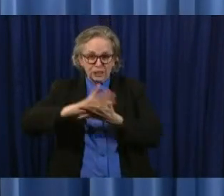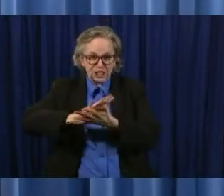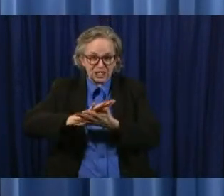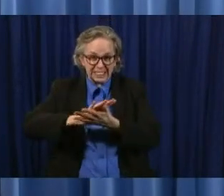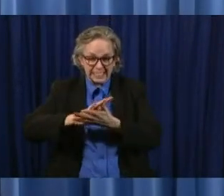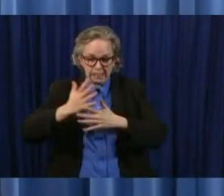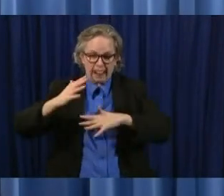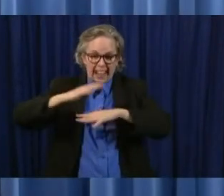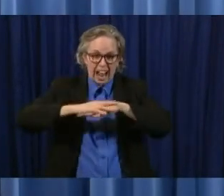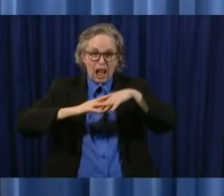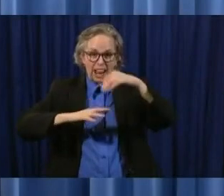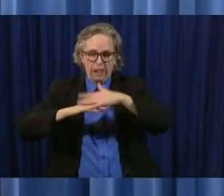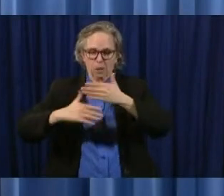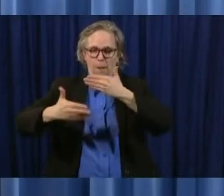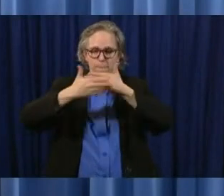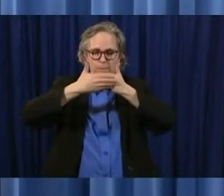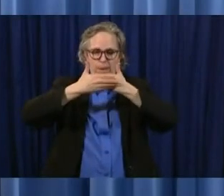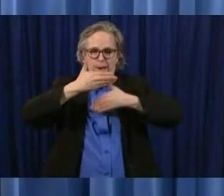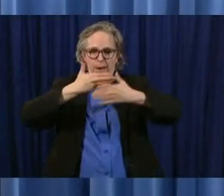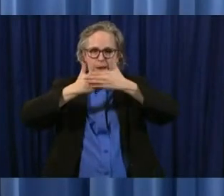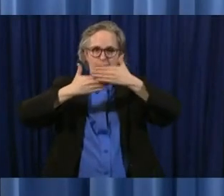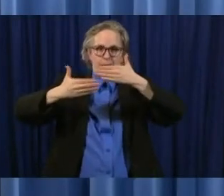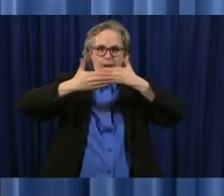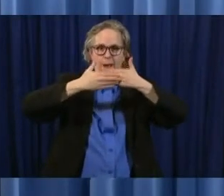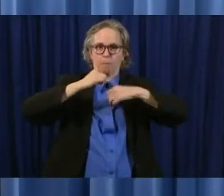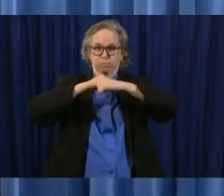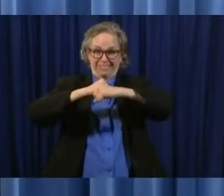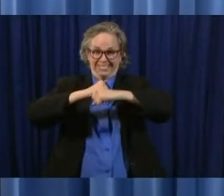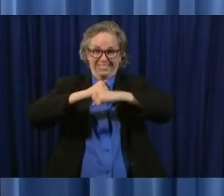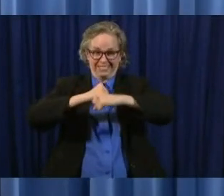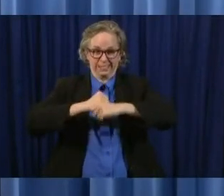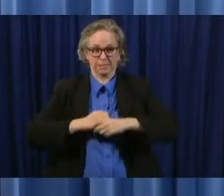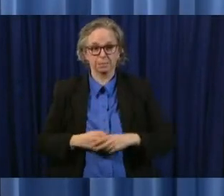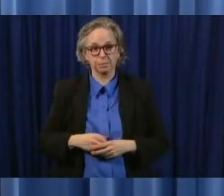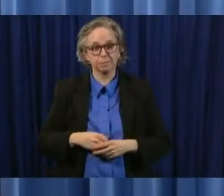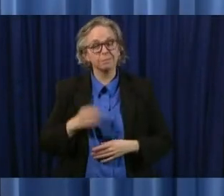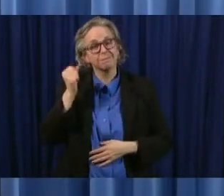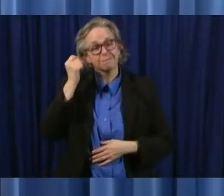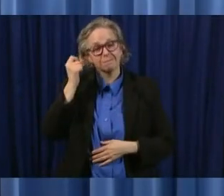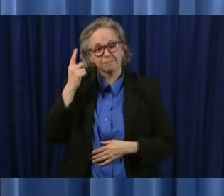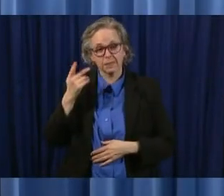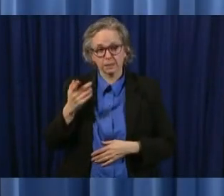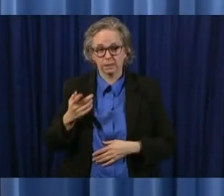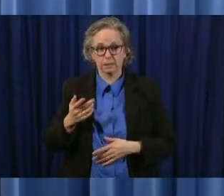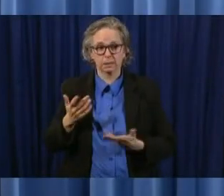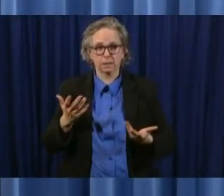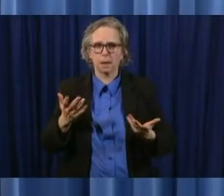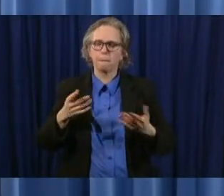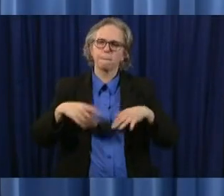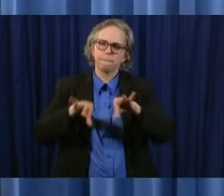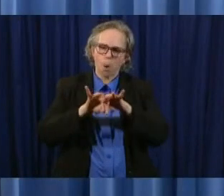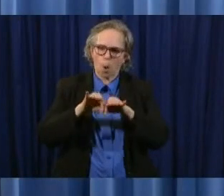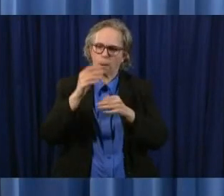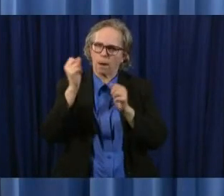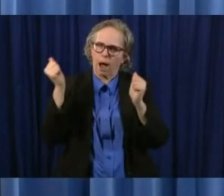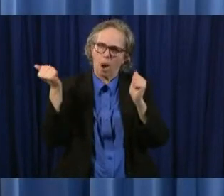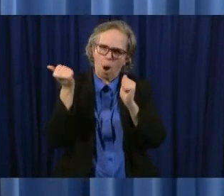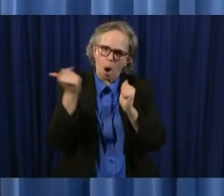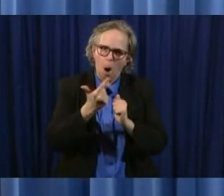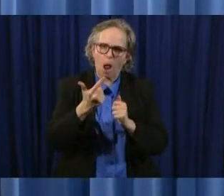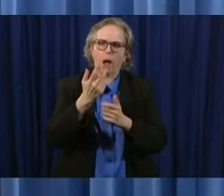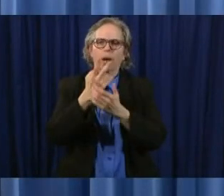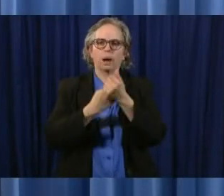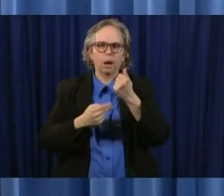both parties having a mask uh both parties having some facial covering and you've added another layer of